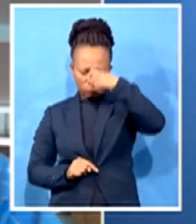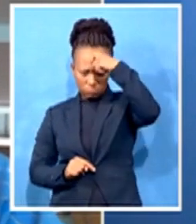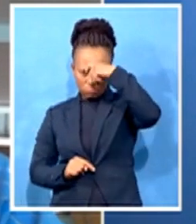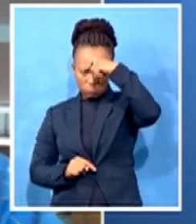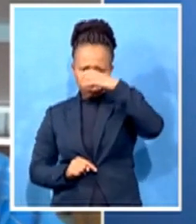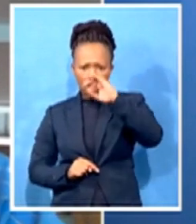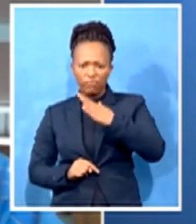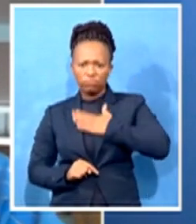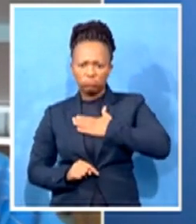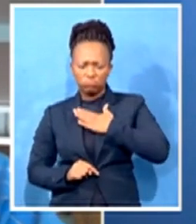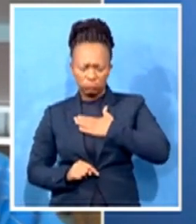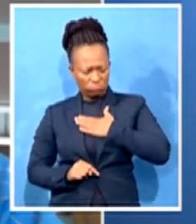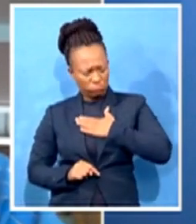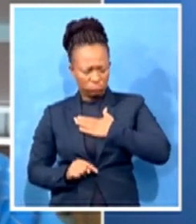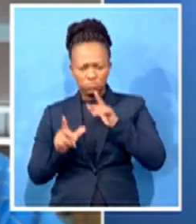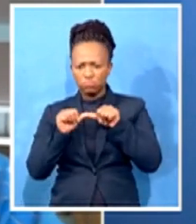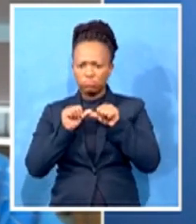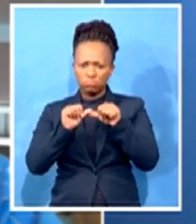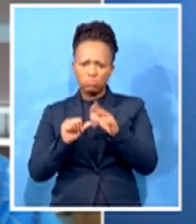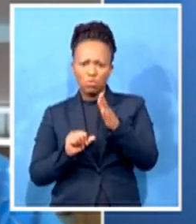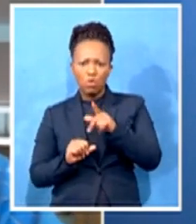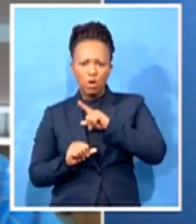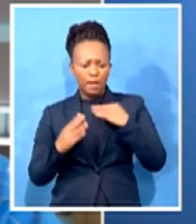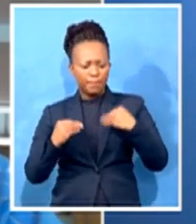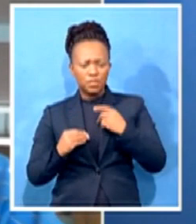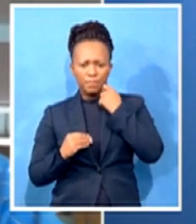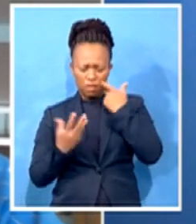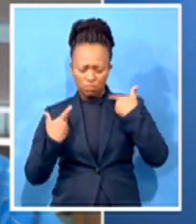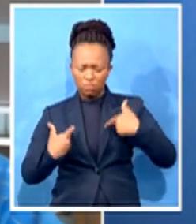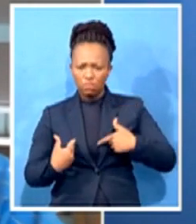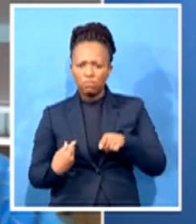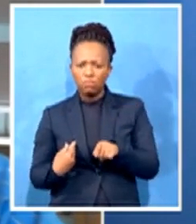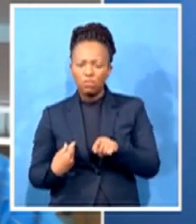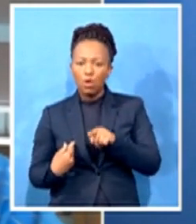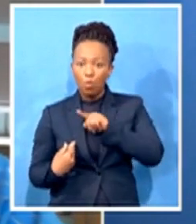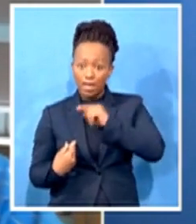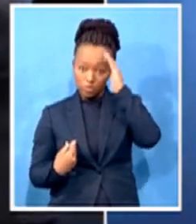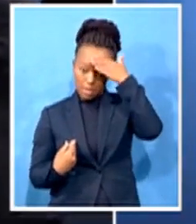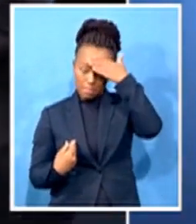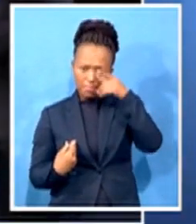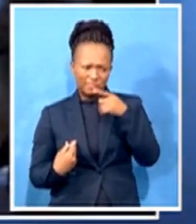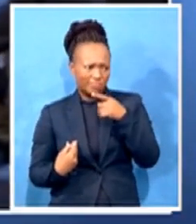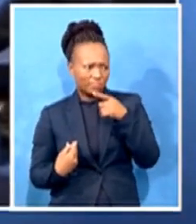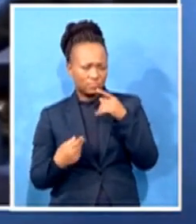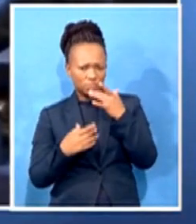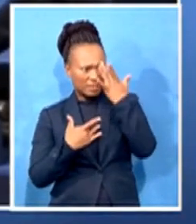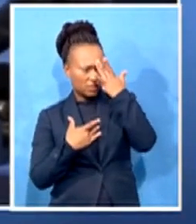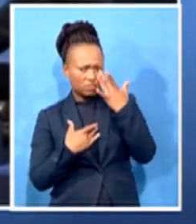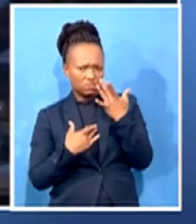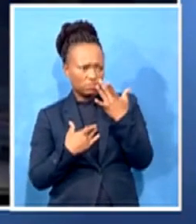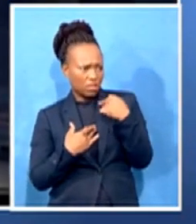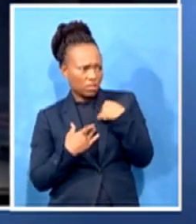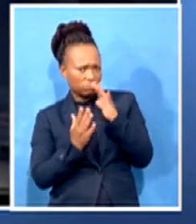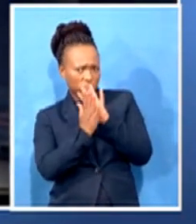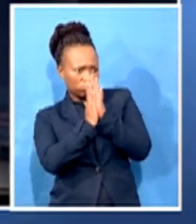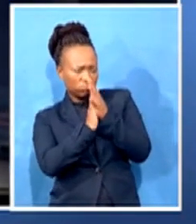he's the businessman. And it and the disease does not really afflict his voters as much or at least he thought